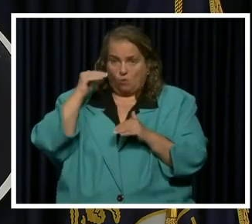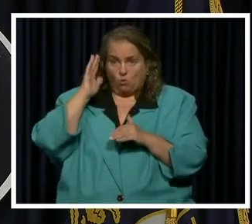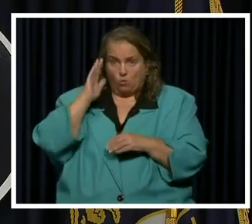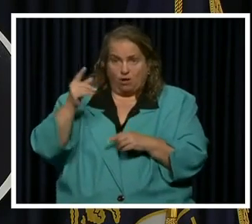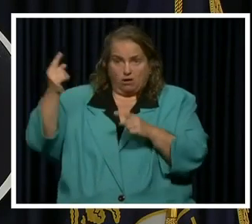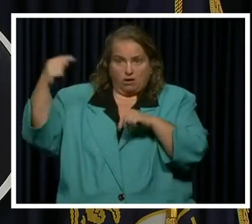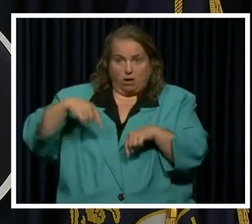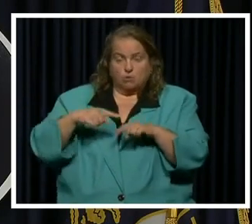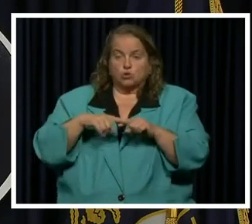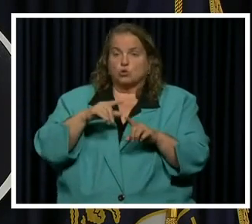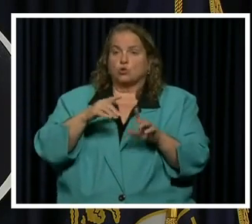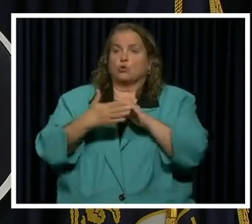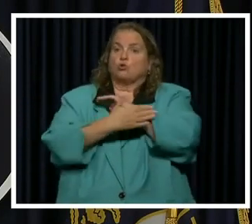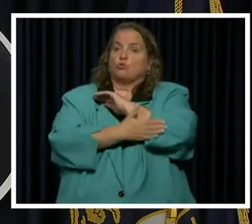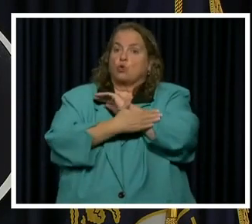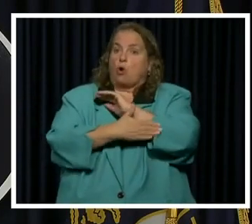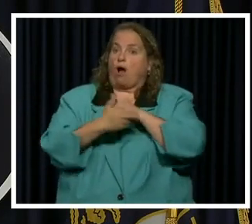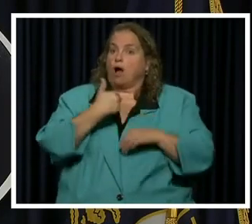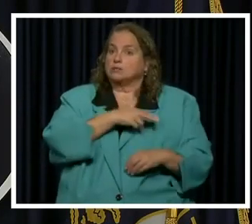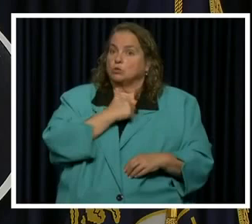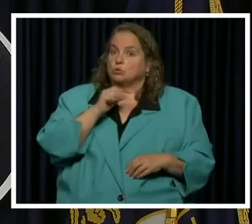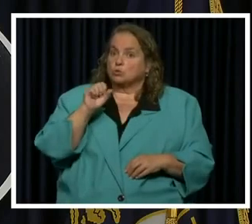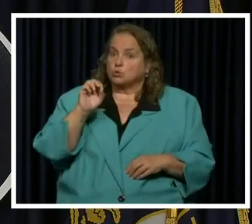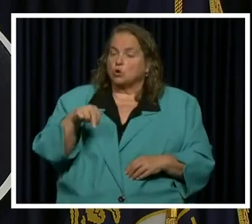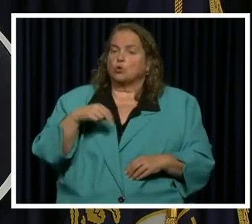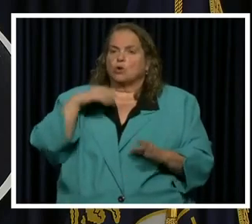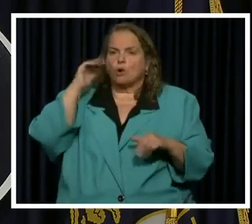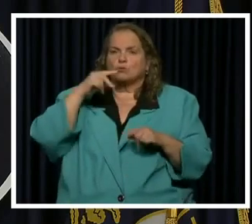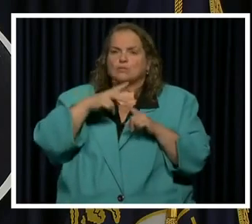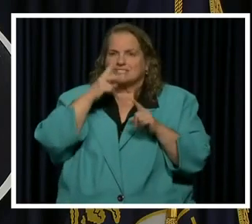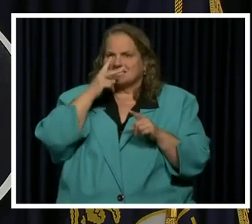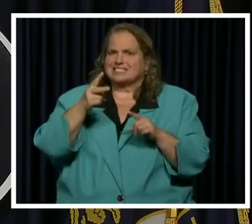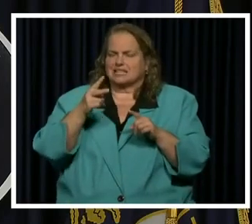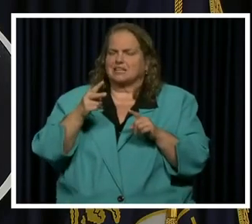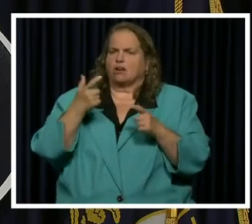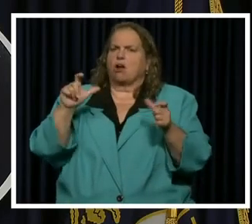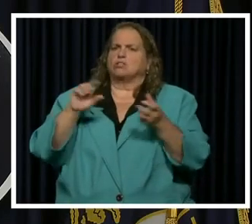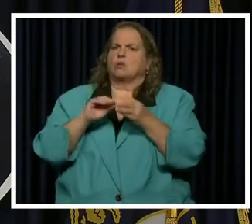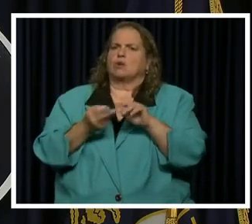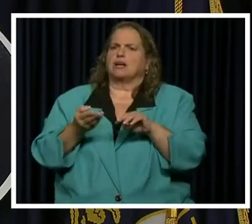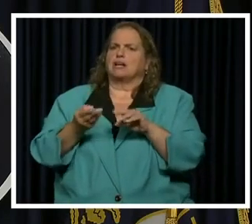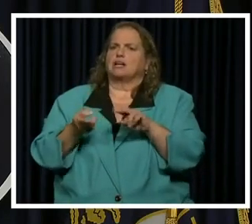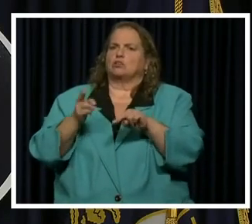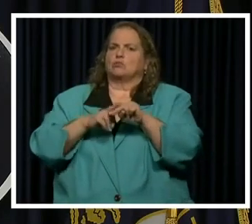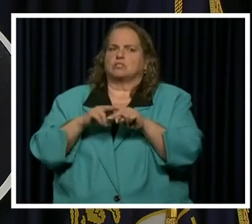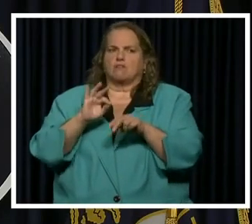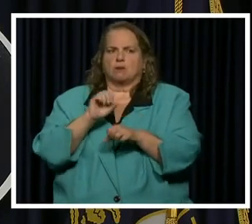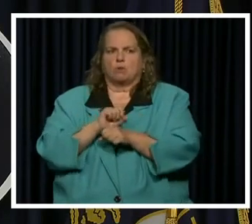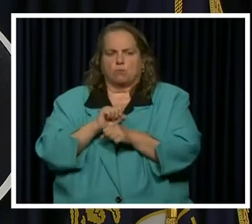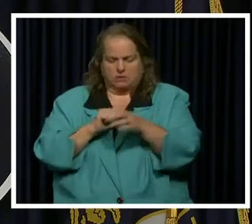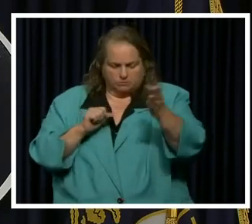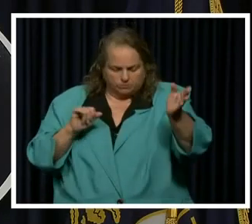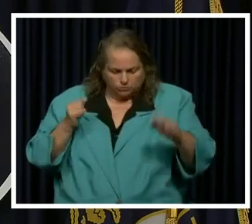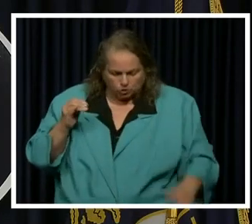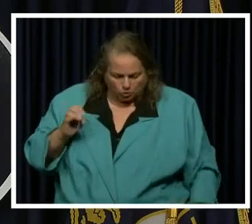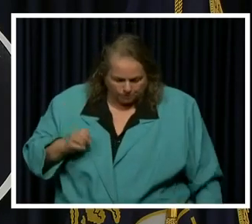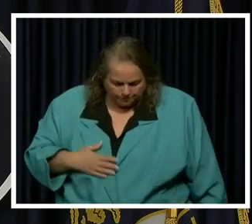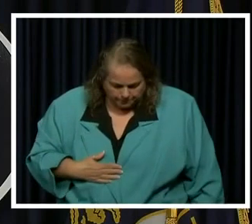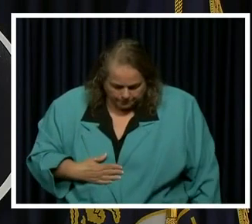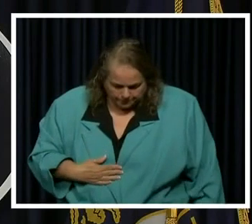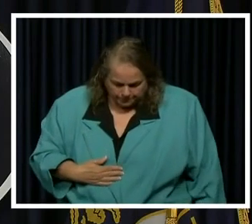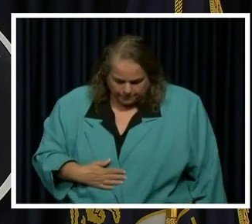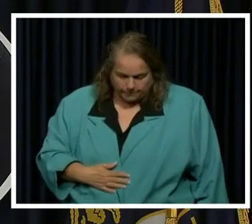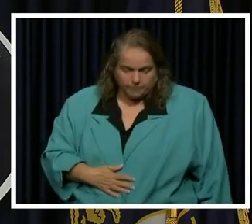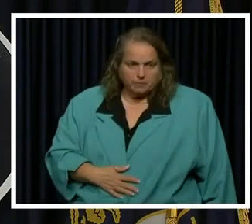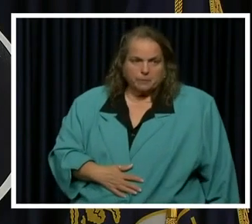rural hospitals really soon that we hope we're going to see a significant increase in employment there. Joe. in relation to